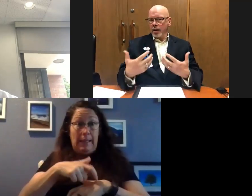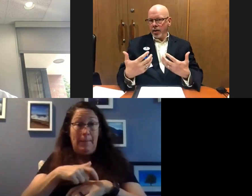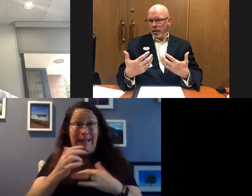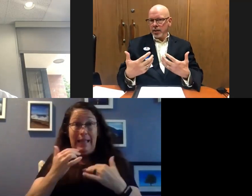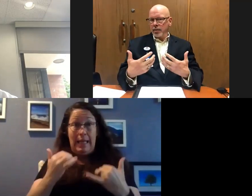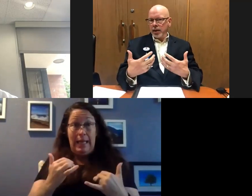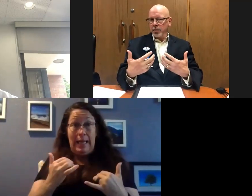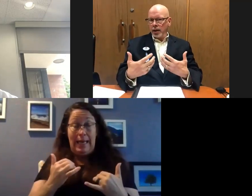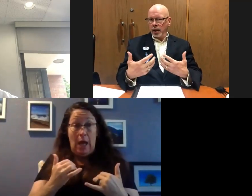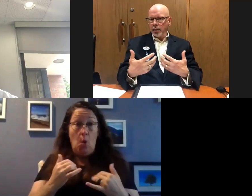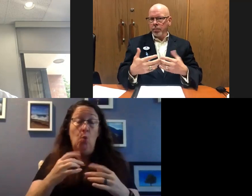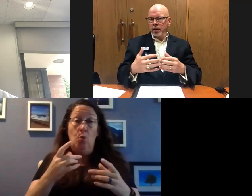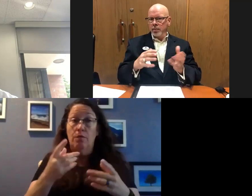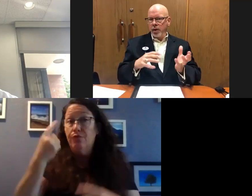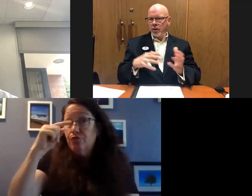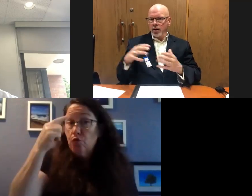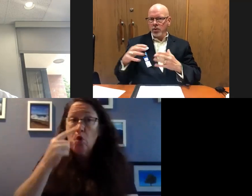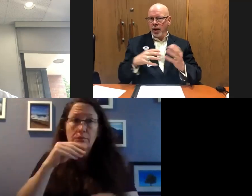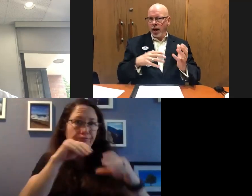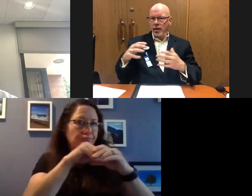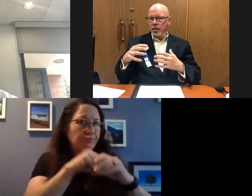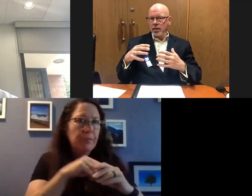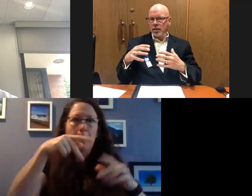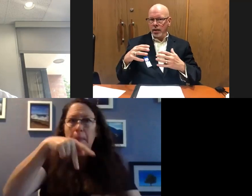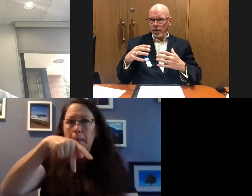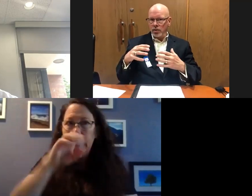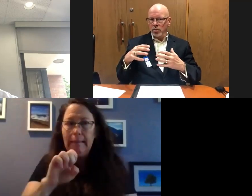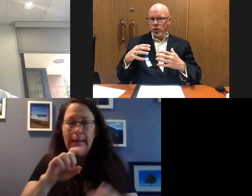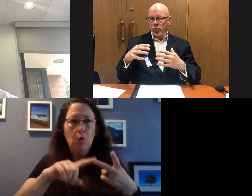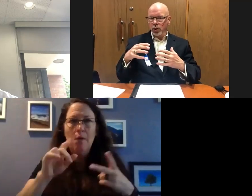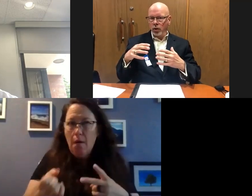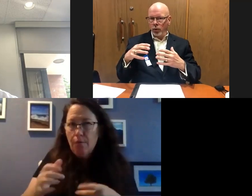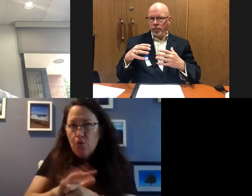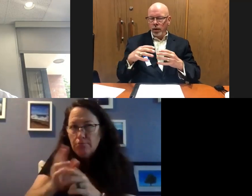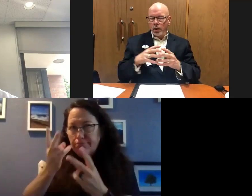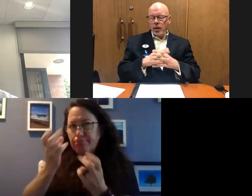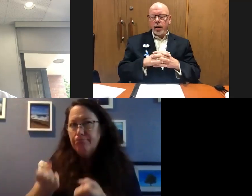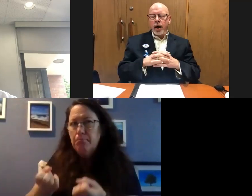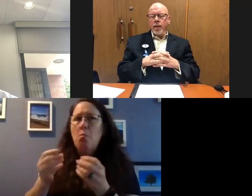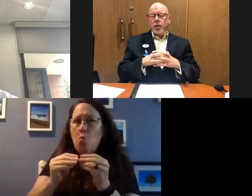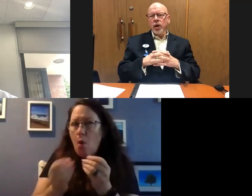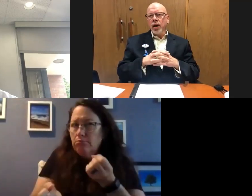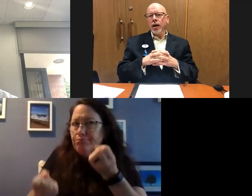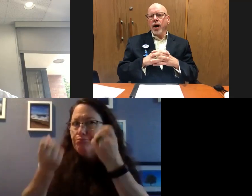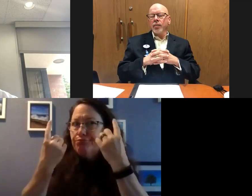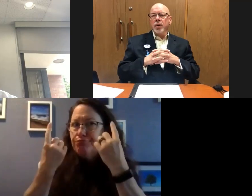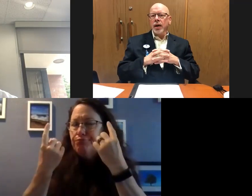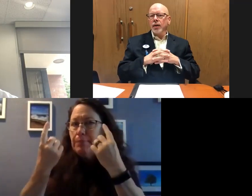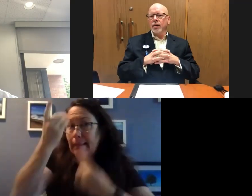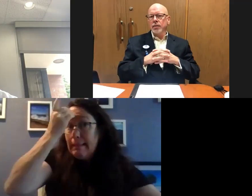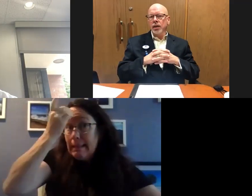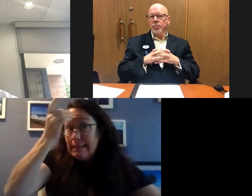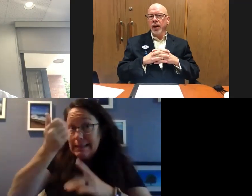to stock up on things like PPE, but to better understand the disease, which we do. We hit our